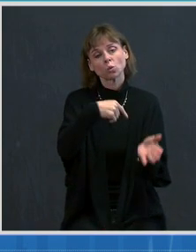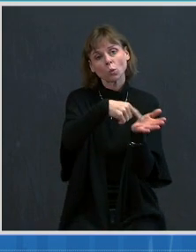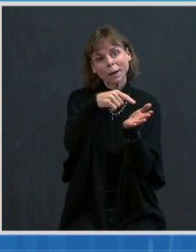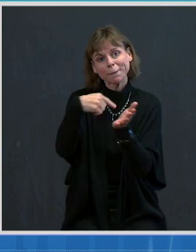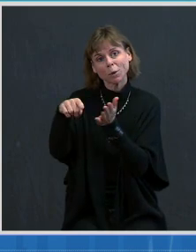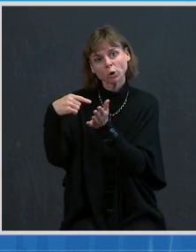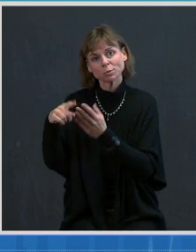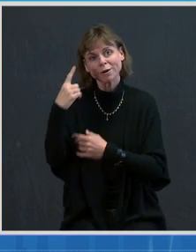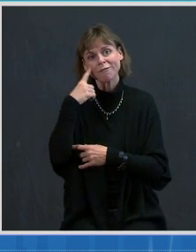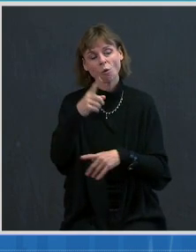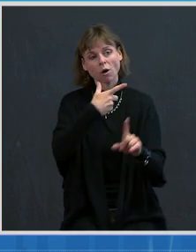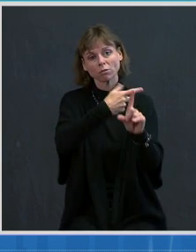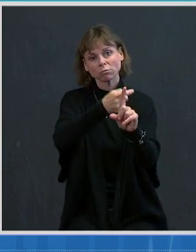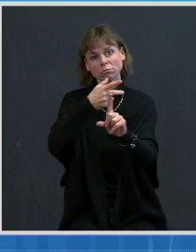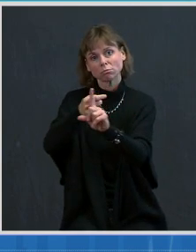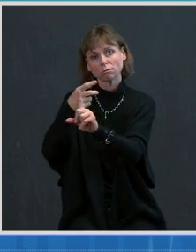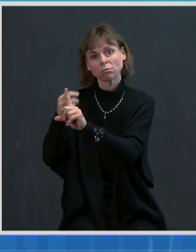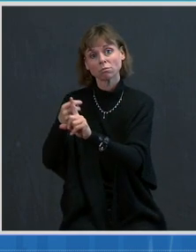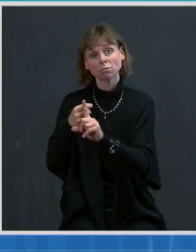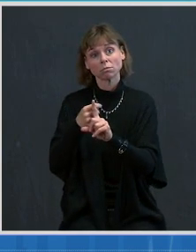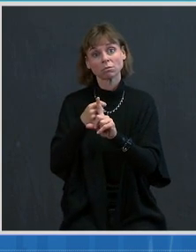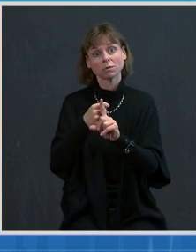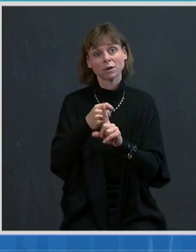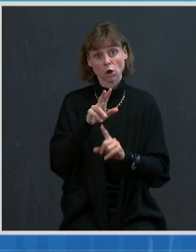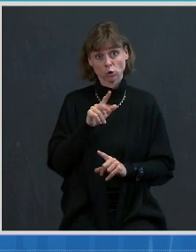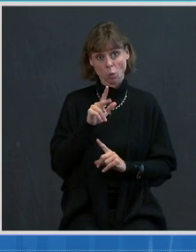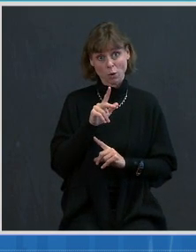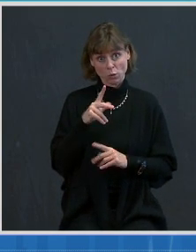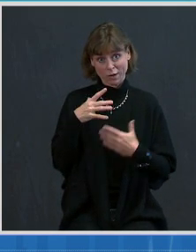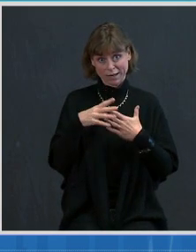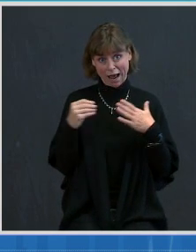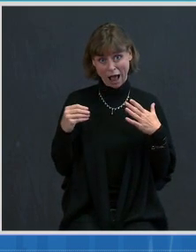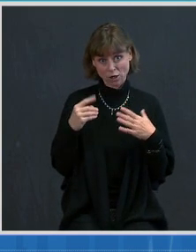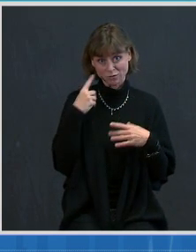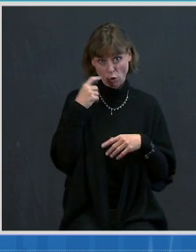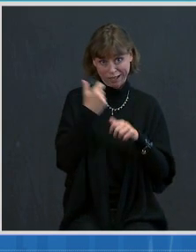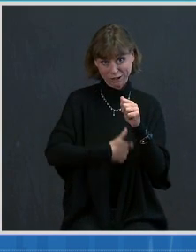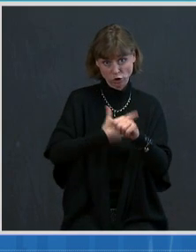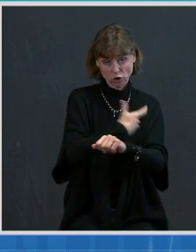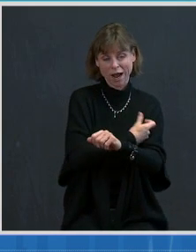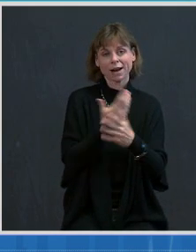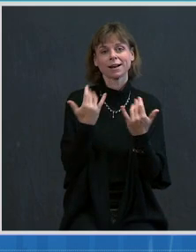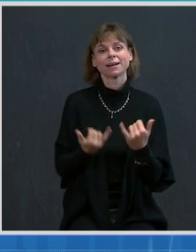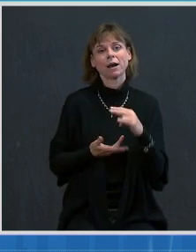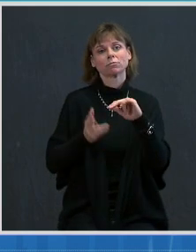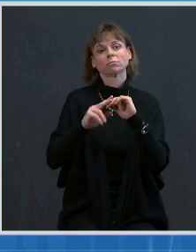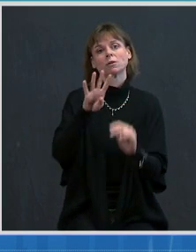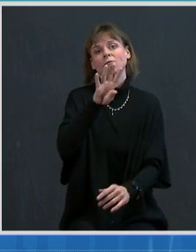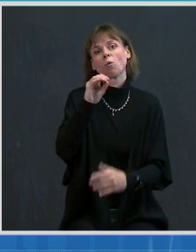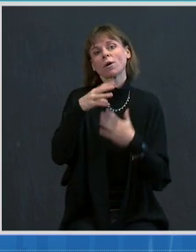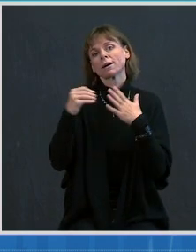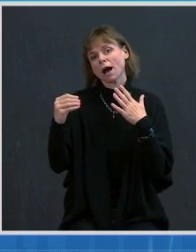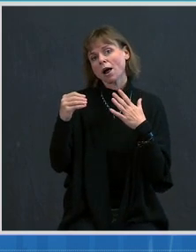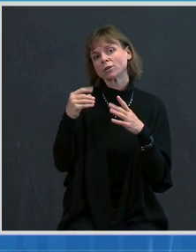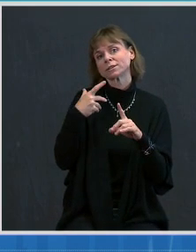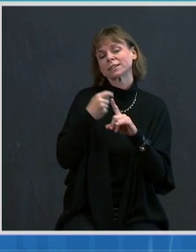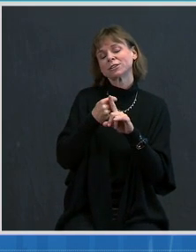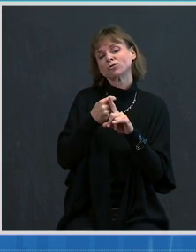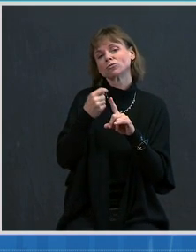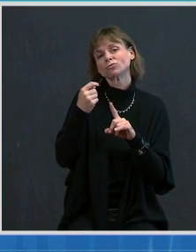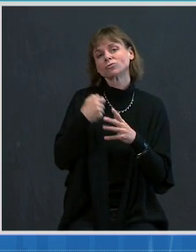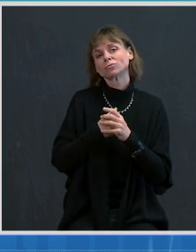from about $23 per shot to $40 per shot. That's $80 total